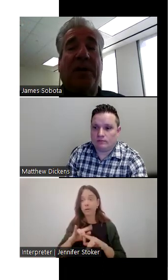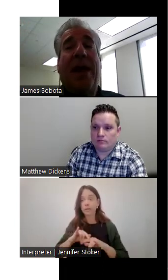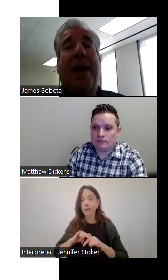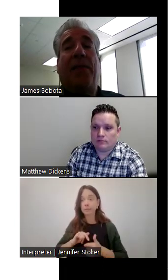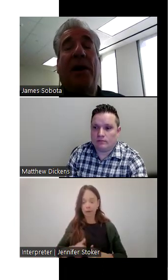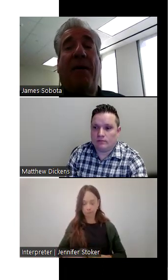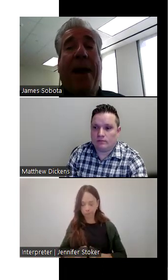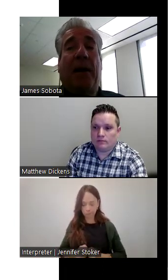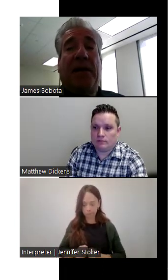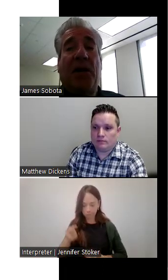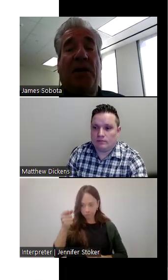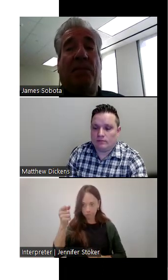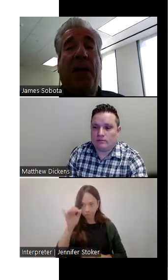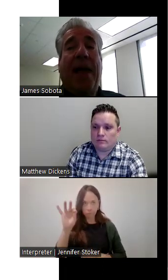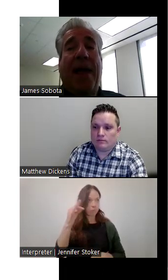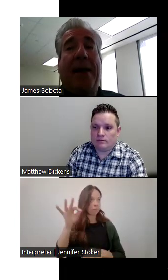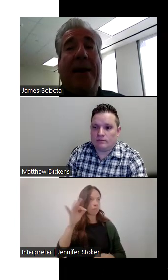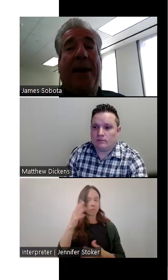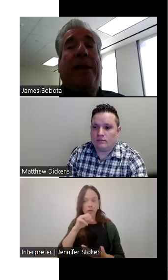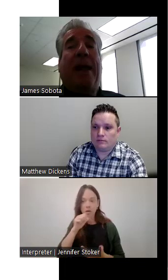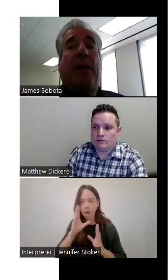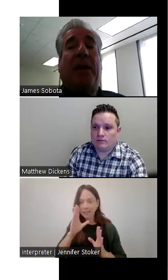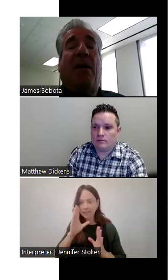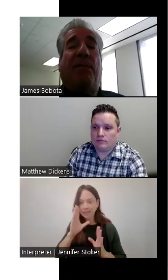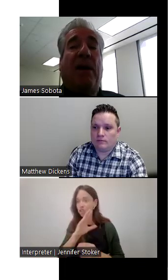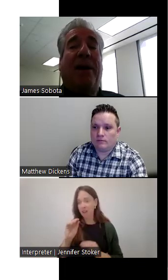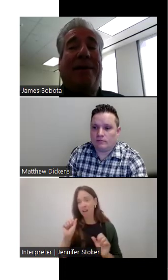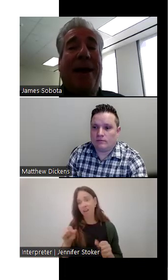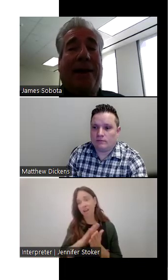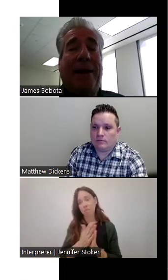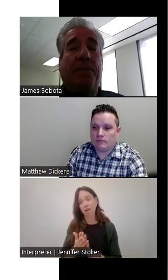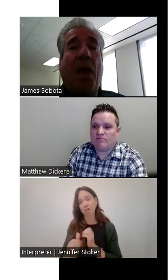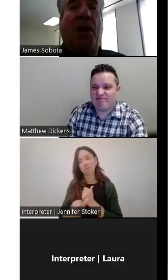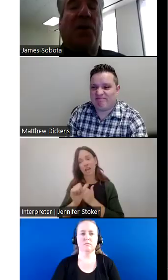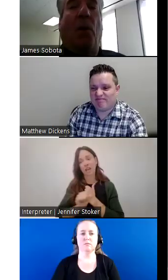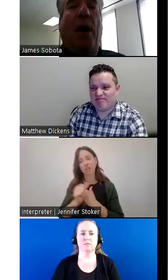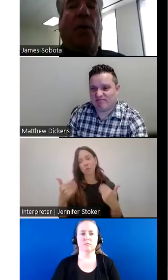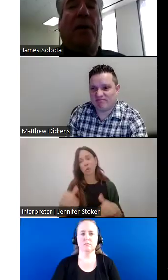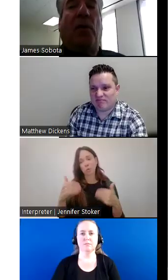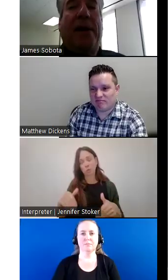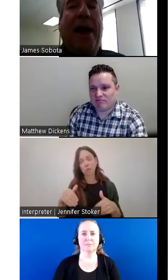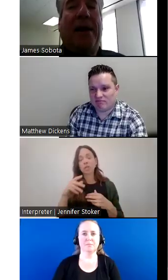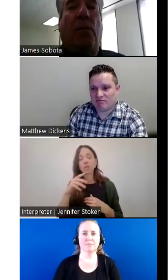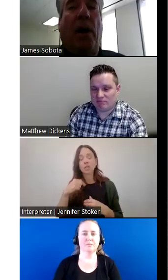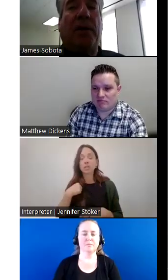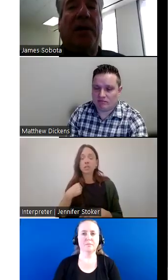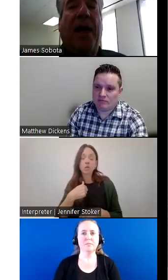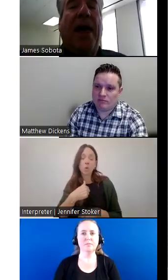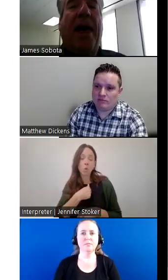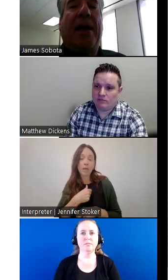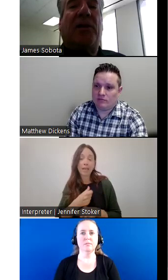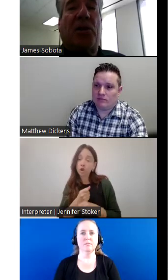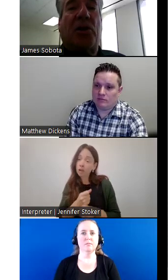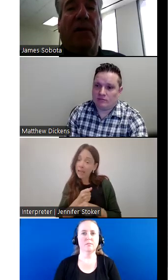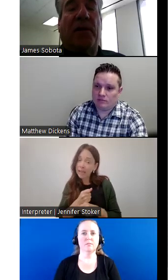phones and they're not paying attention and it can become very deadly. So what we created was